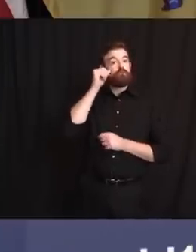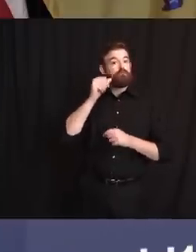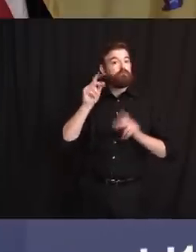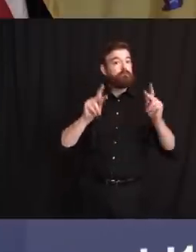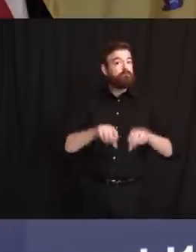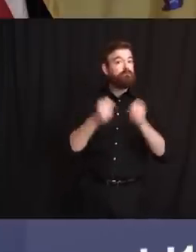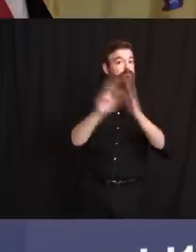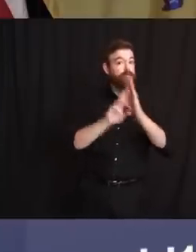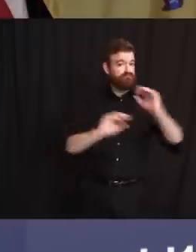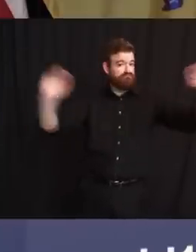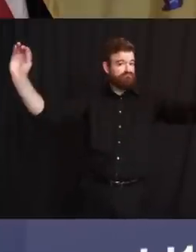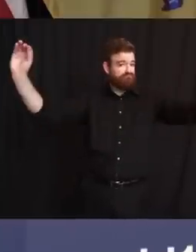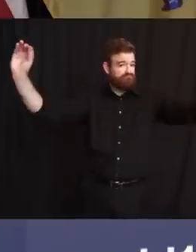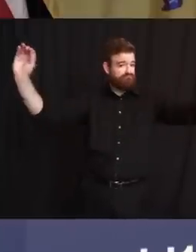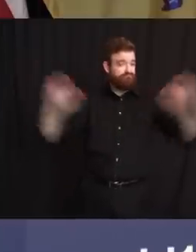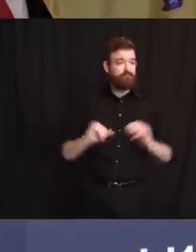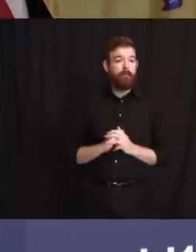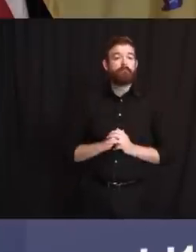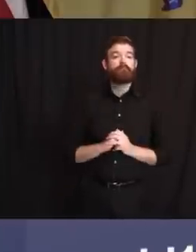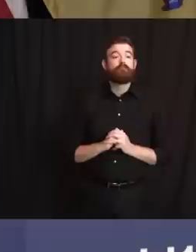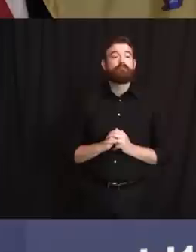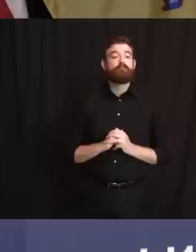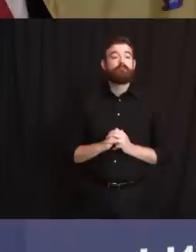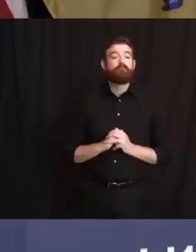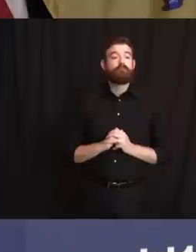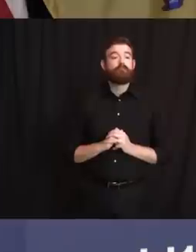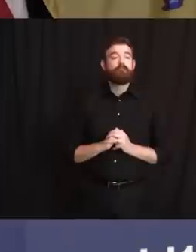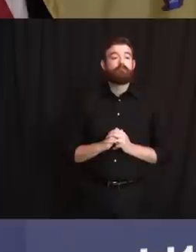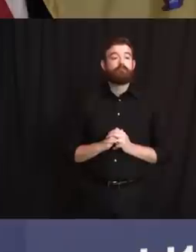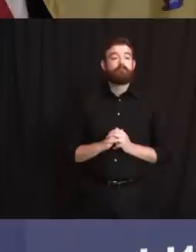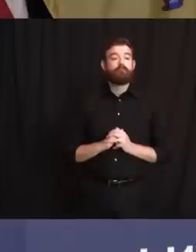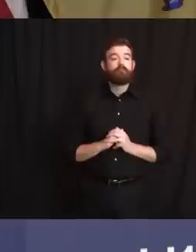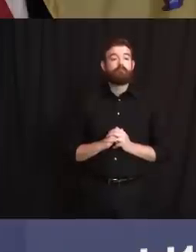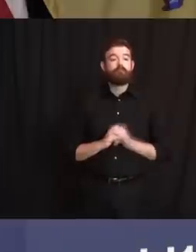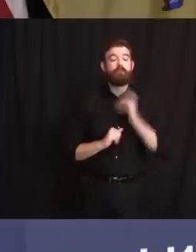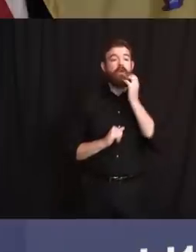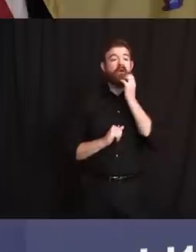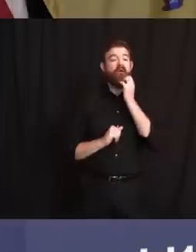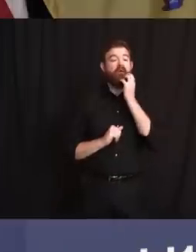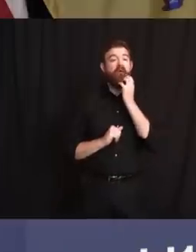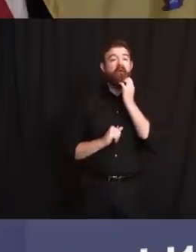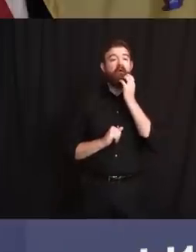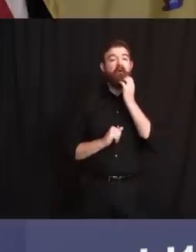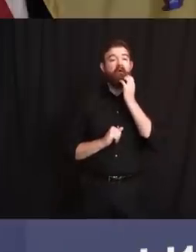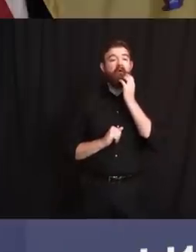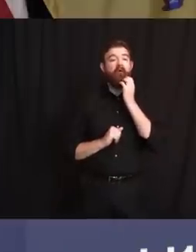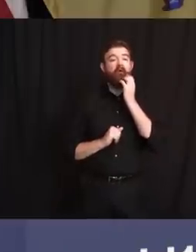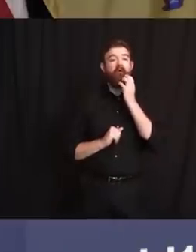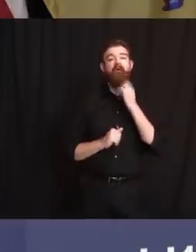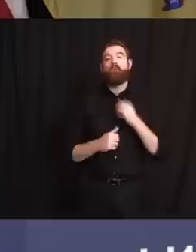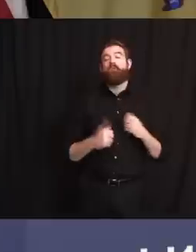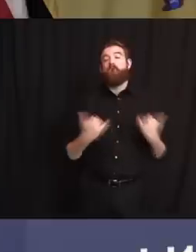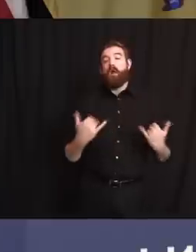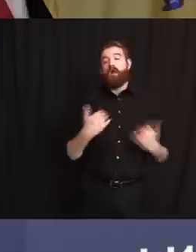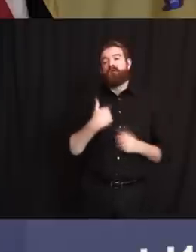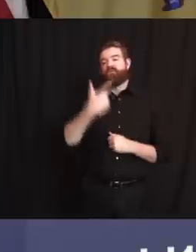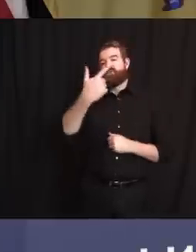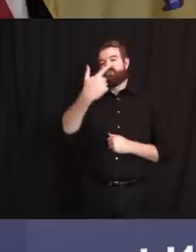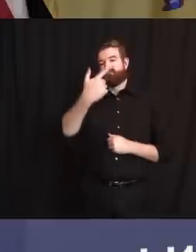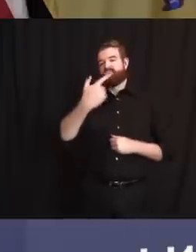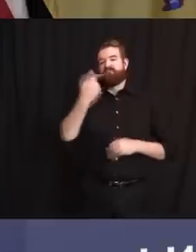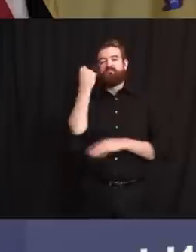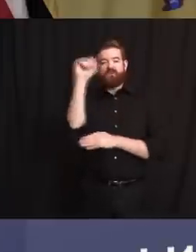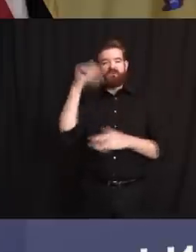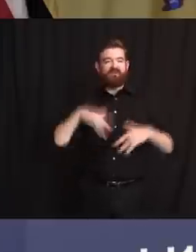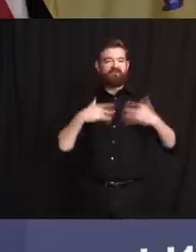As the Governor stated, today there are 21 scheduled events throughout the state, and we monitor them all